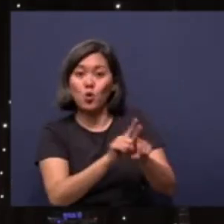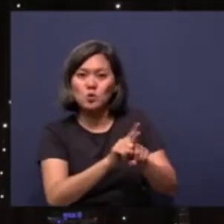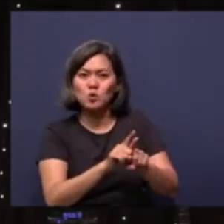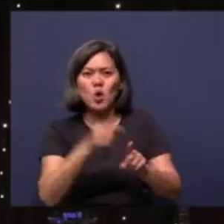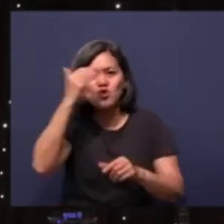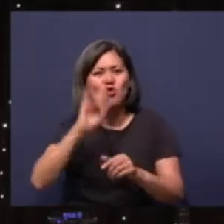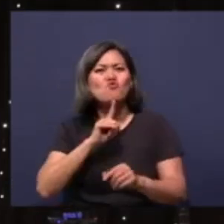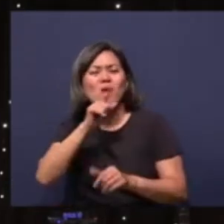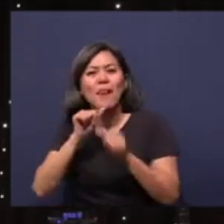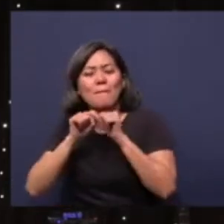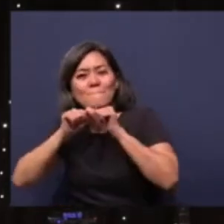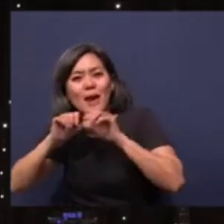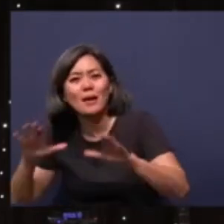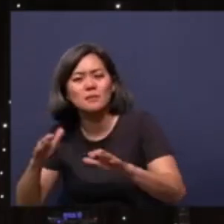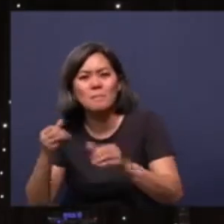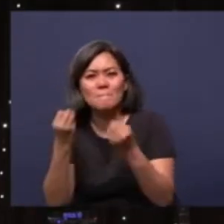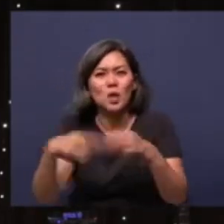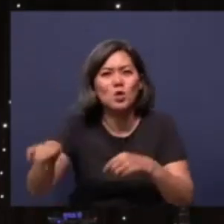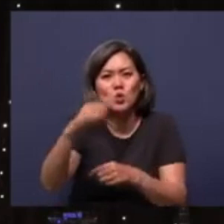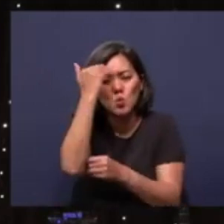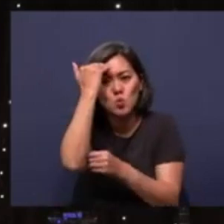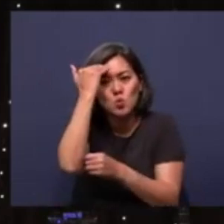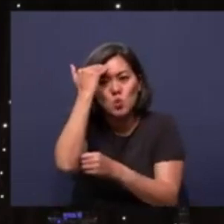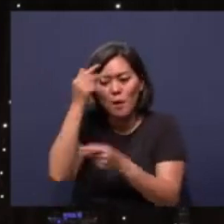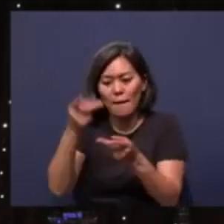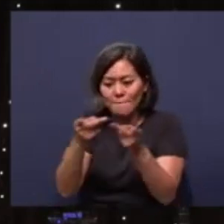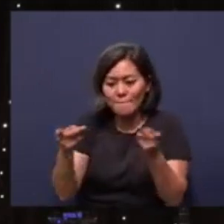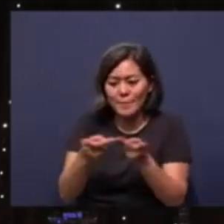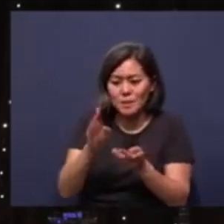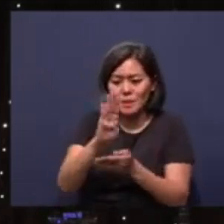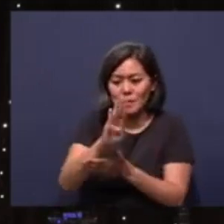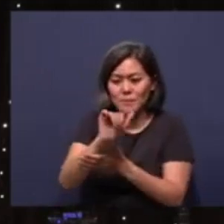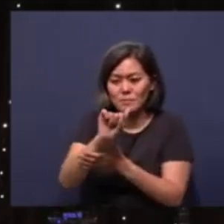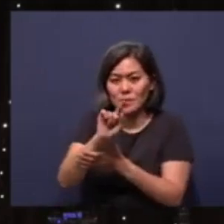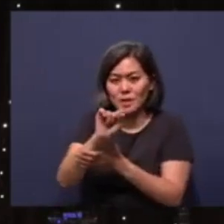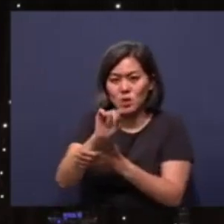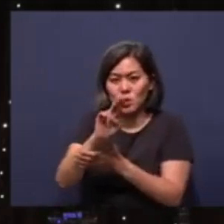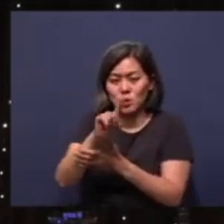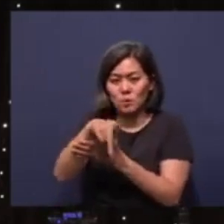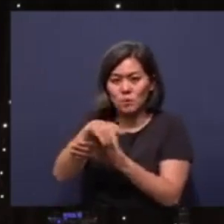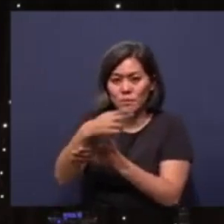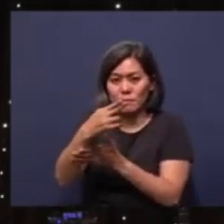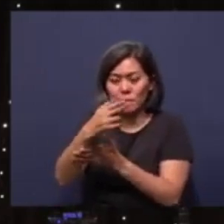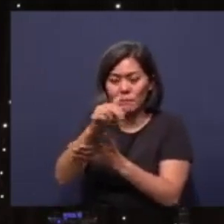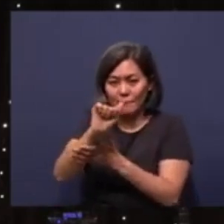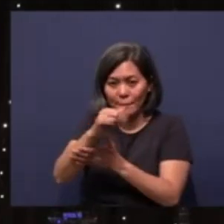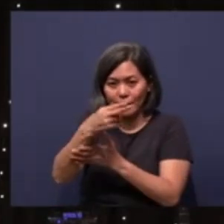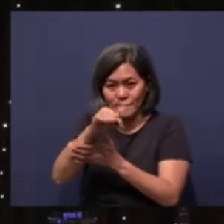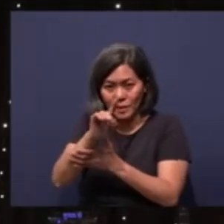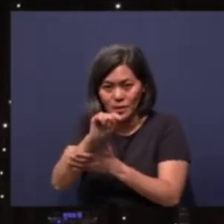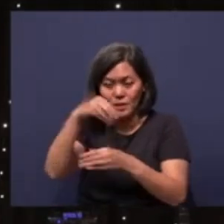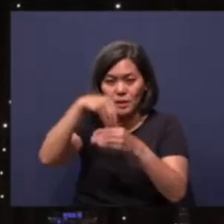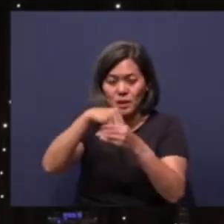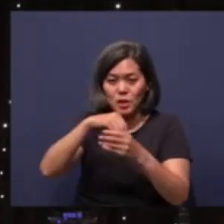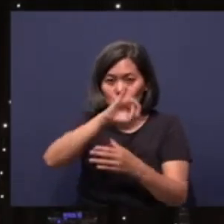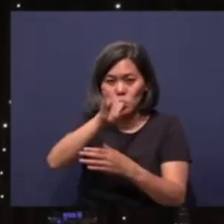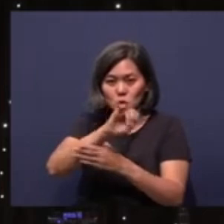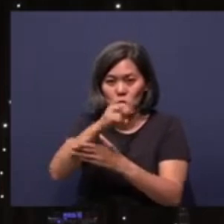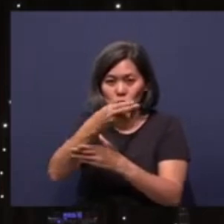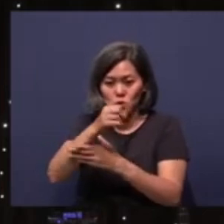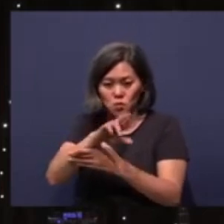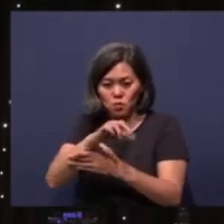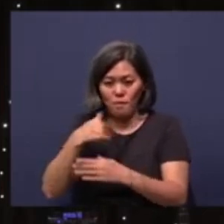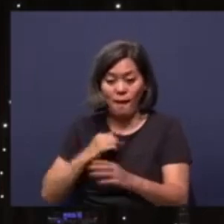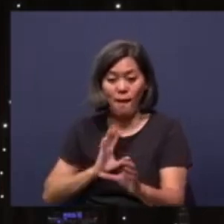blessed us. I think many of you know also a place called Batu Pahad in Malaysia, Johor. I am involved there for